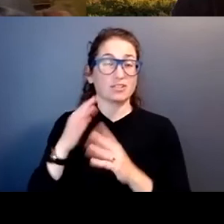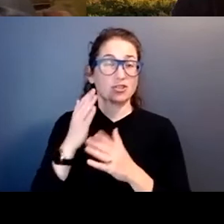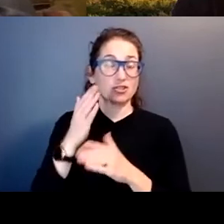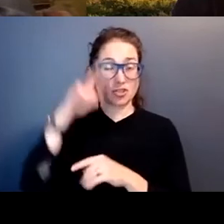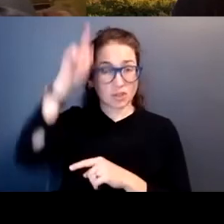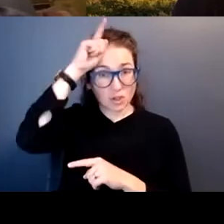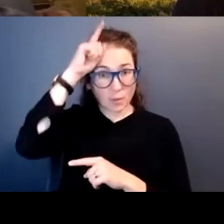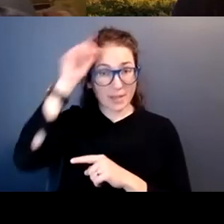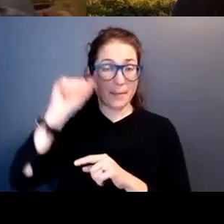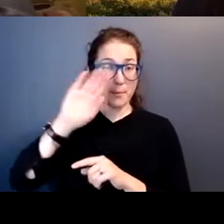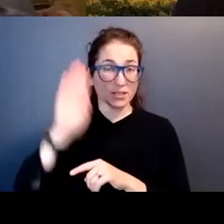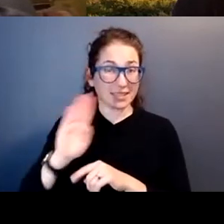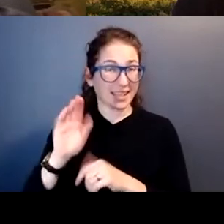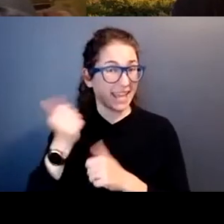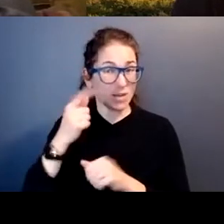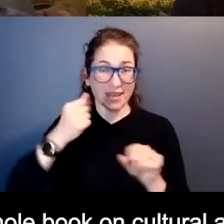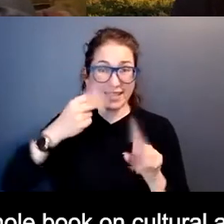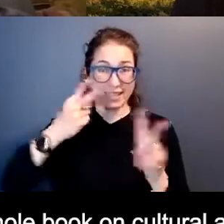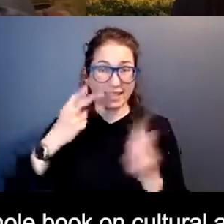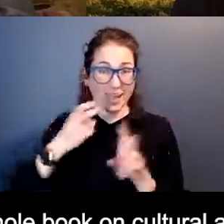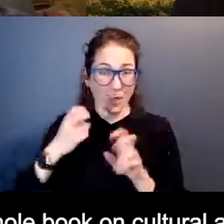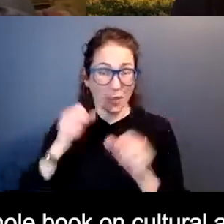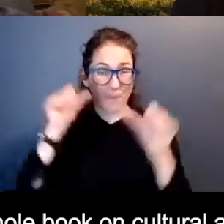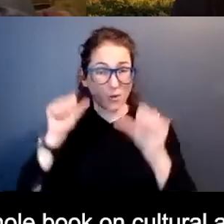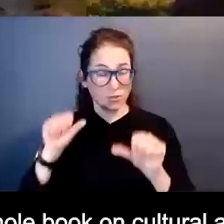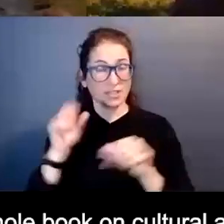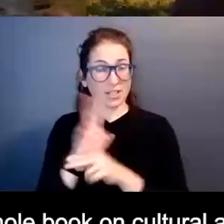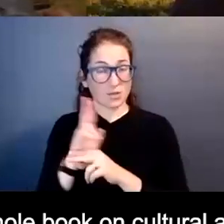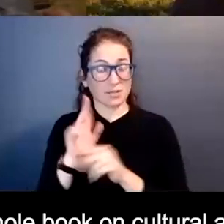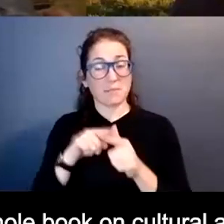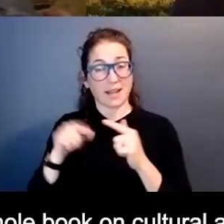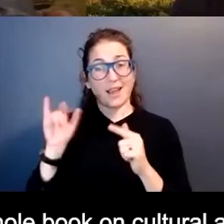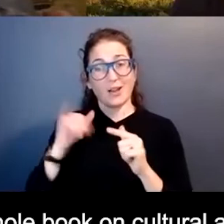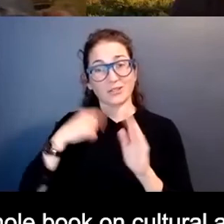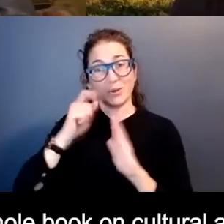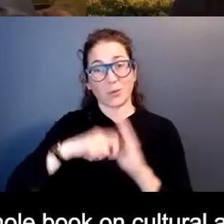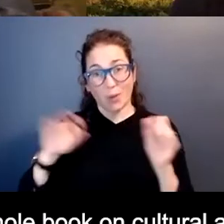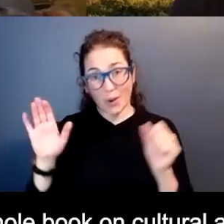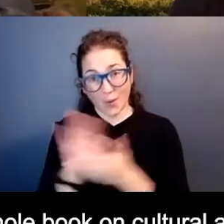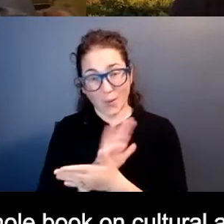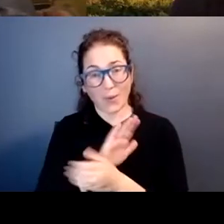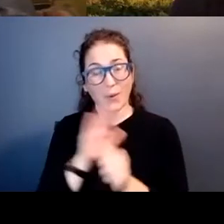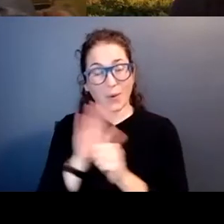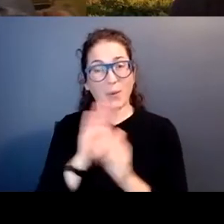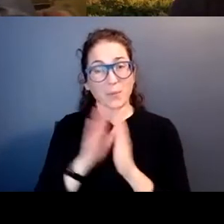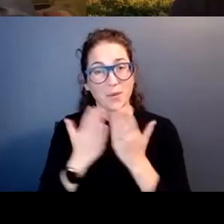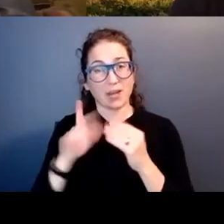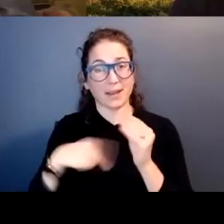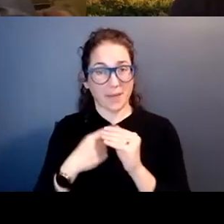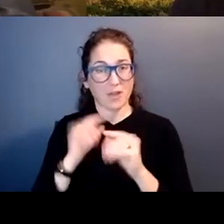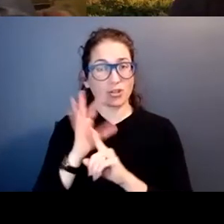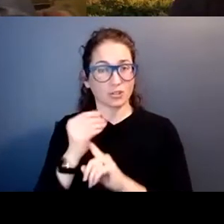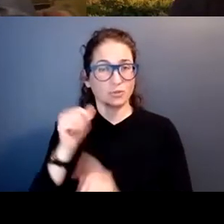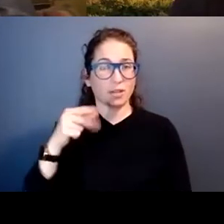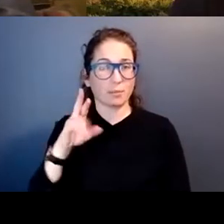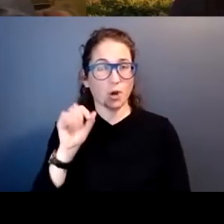anyone can download these posters at any time and use them. But then I decided to write a whole book on cultural appropriation. And the front cover of the book